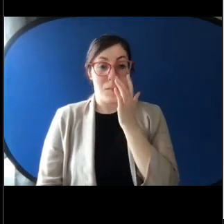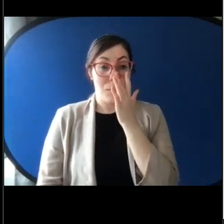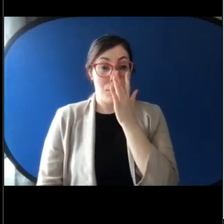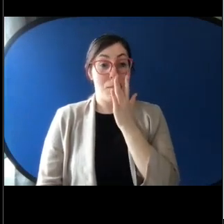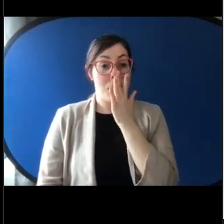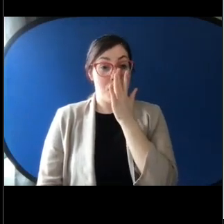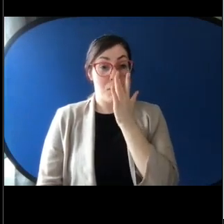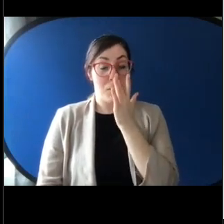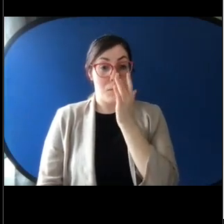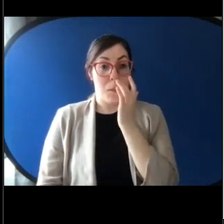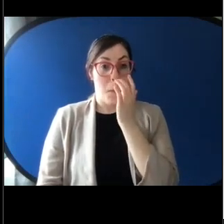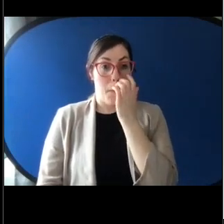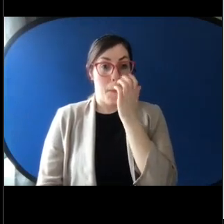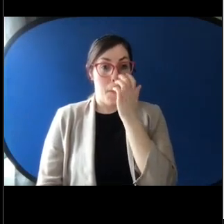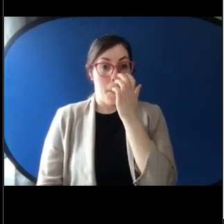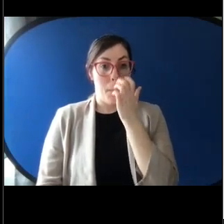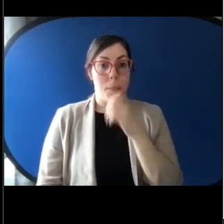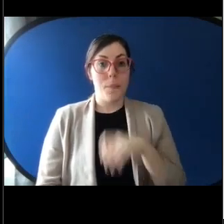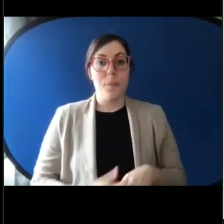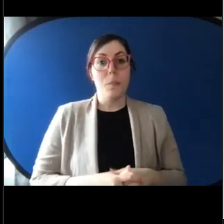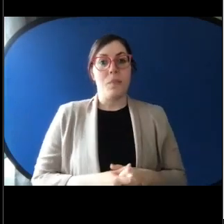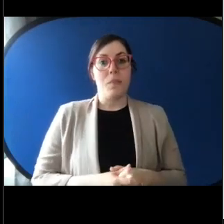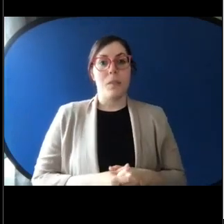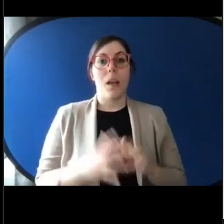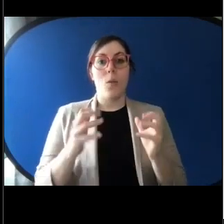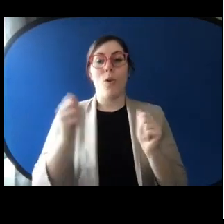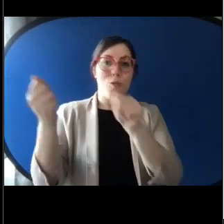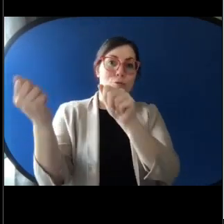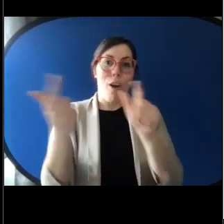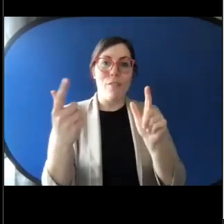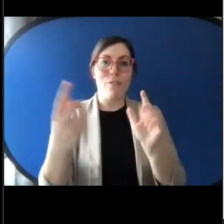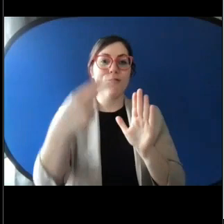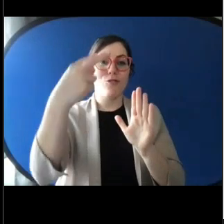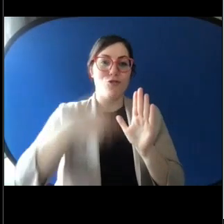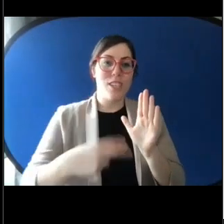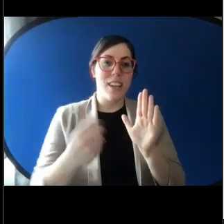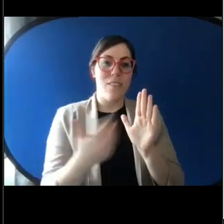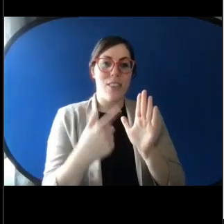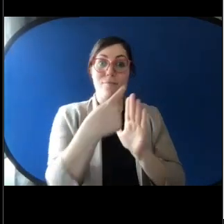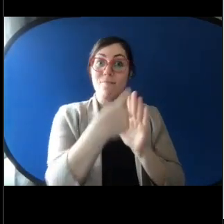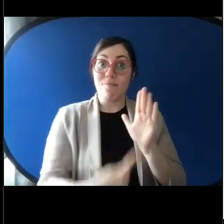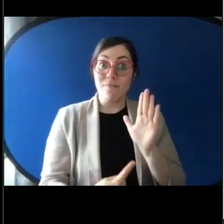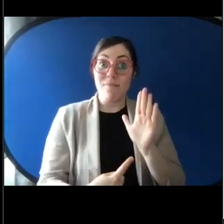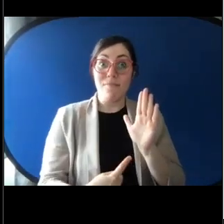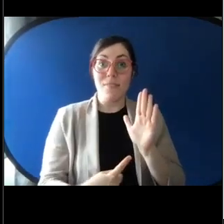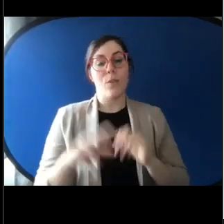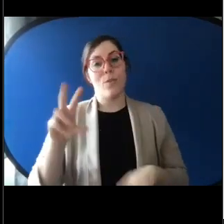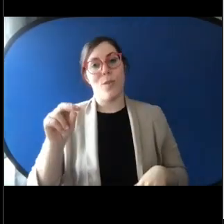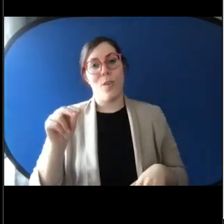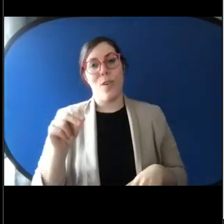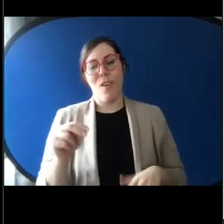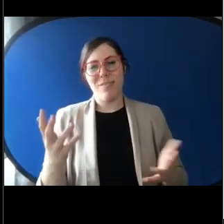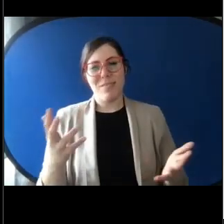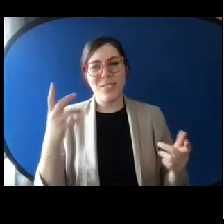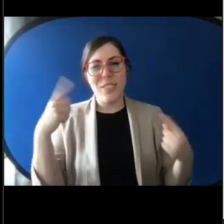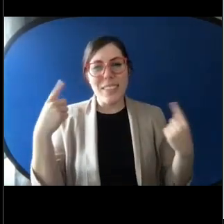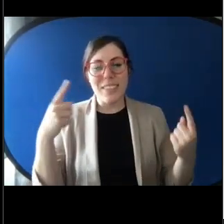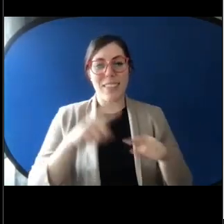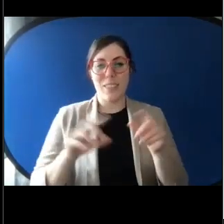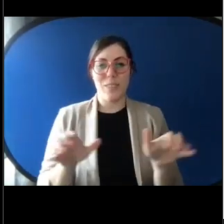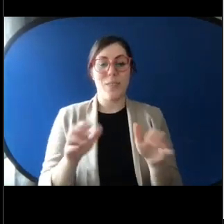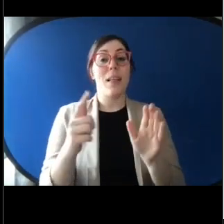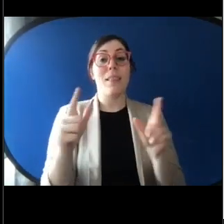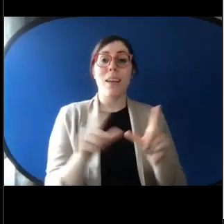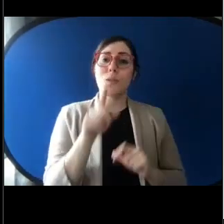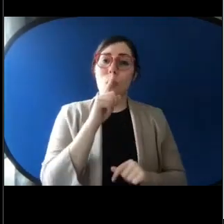And I would like you all to read every single word in the CC0 license, right? No, that's crazy. These licenses are big